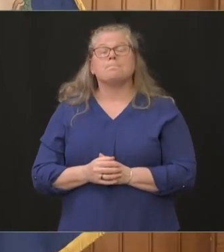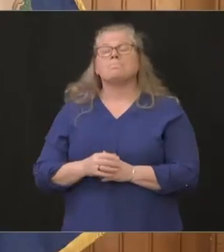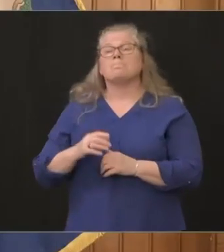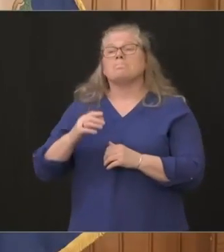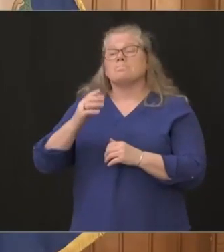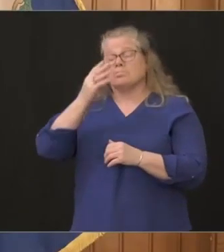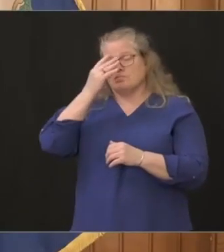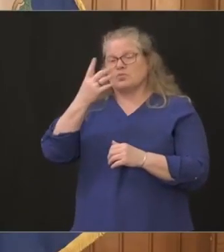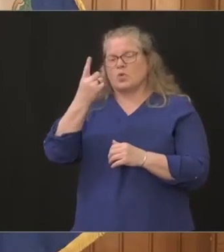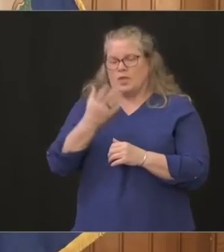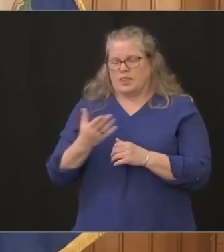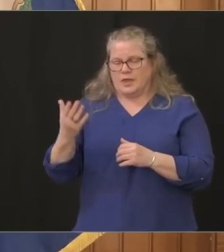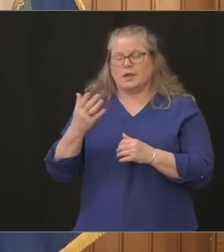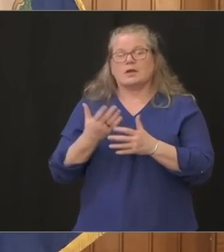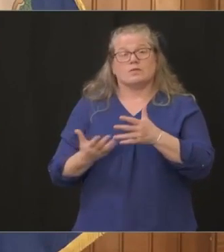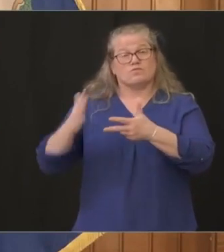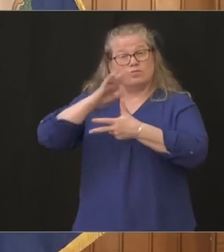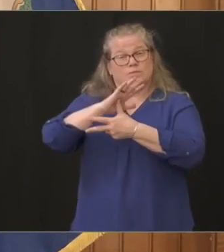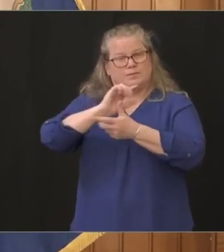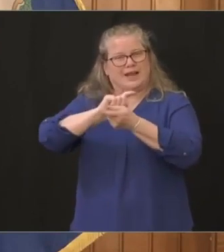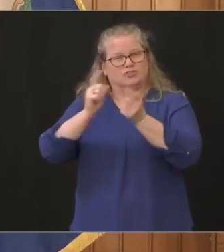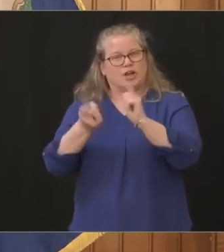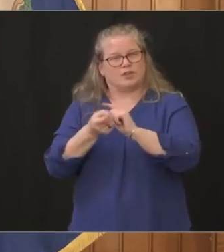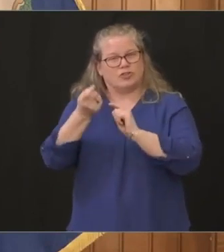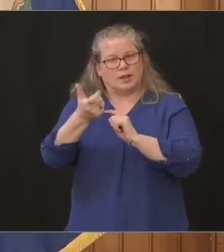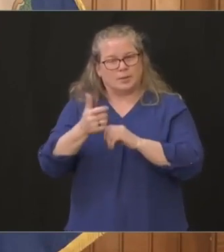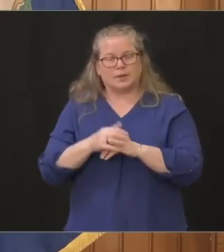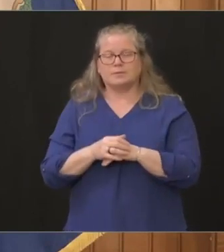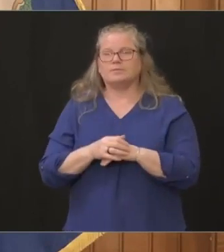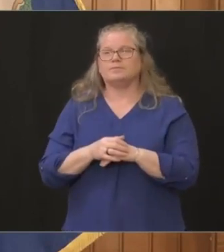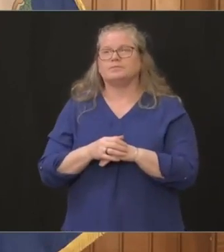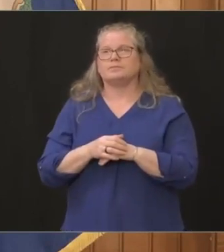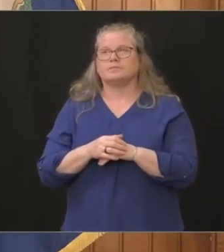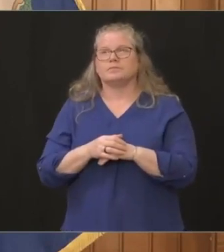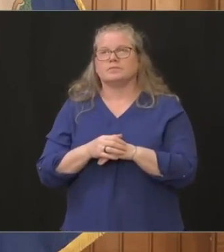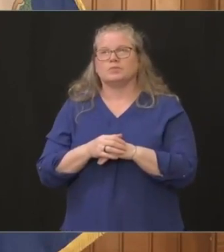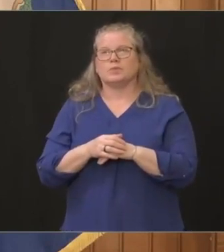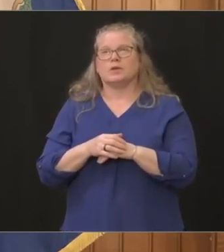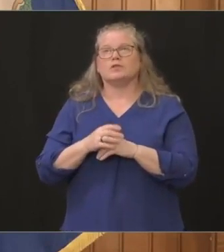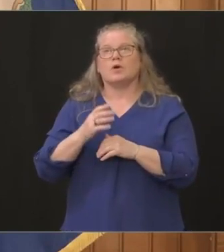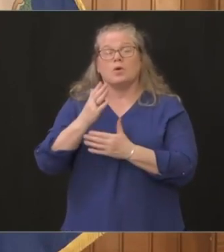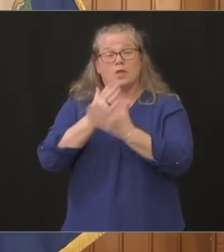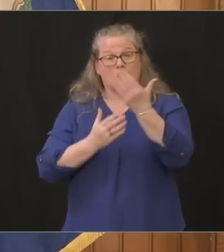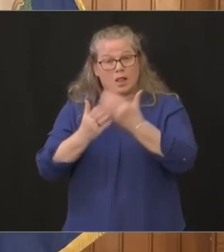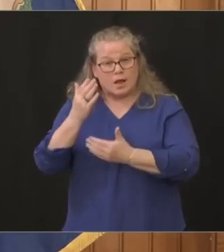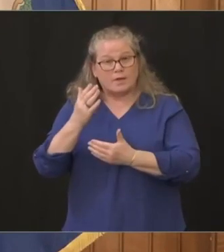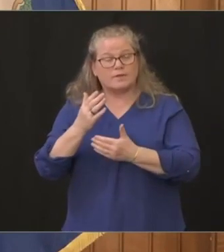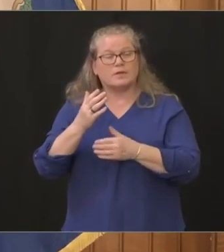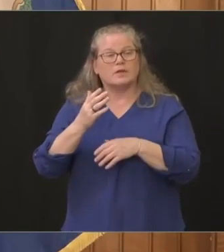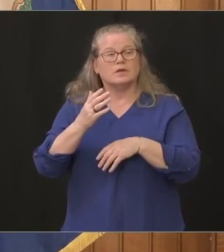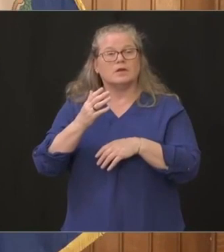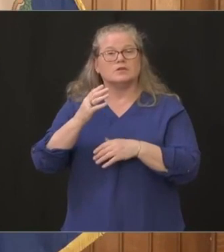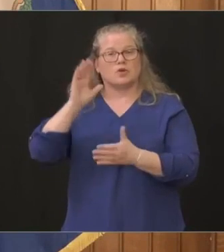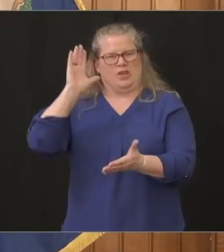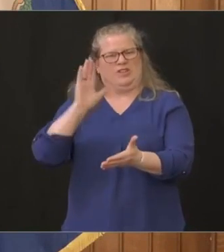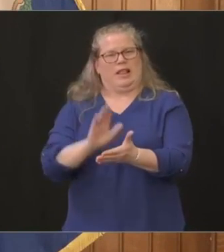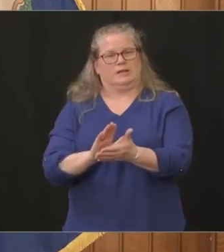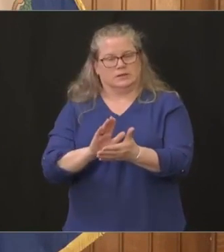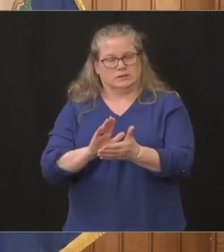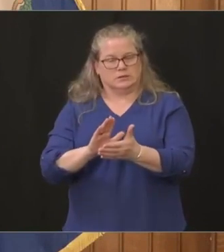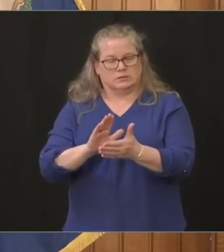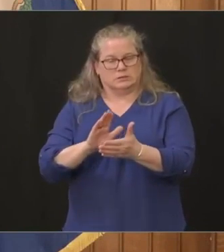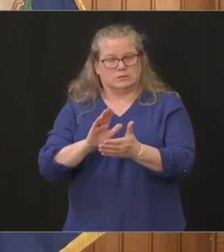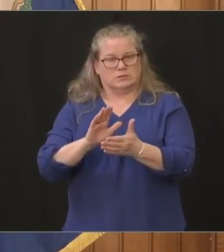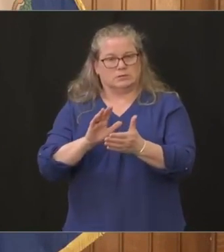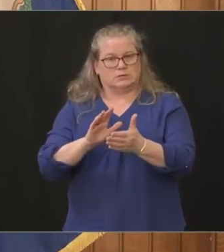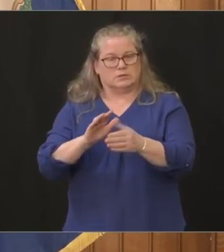protocols a little bit so people with sanitary gloves it's less of a manpower per uh slow down now that's going to